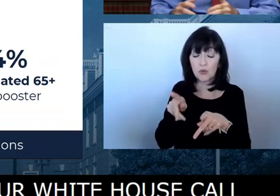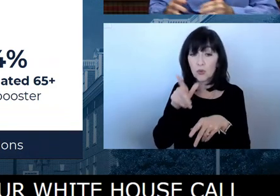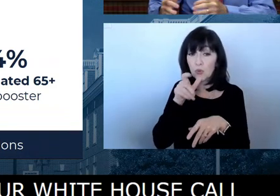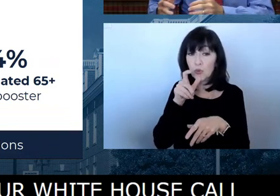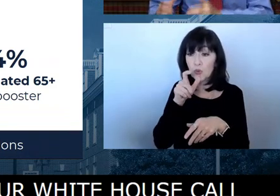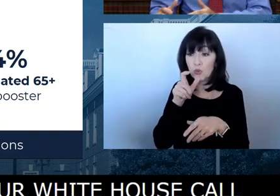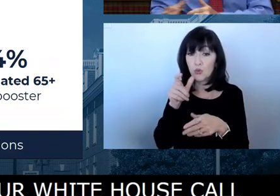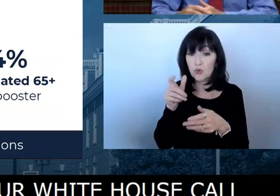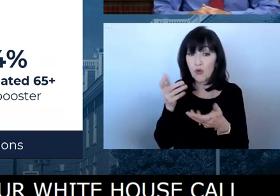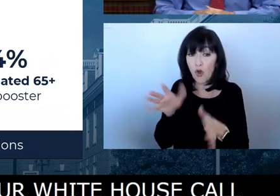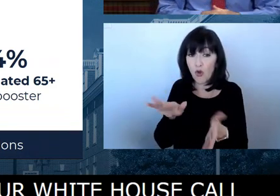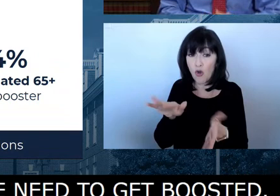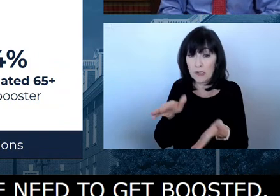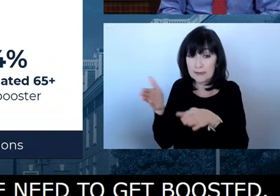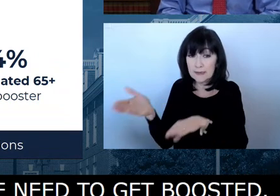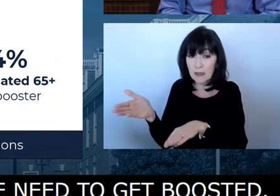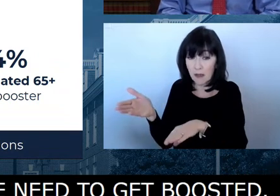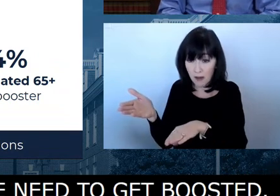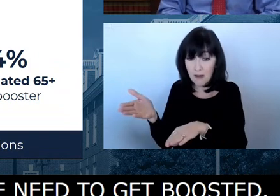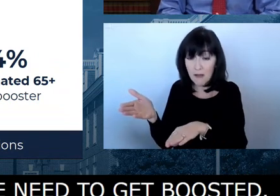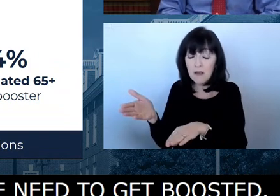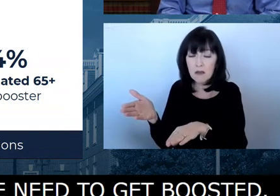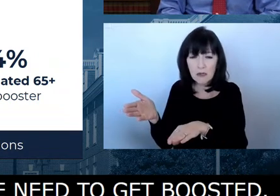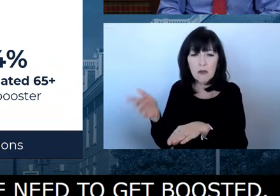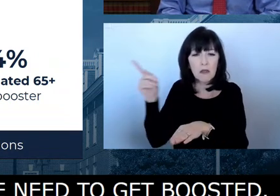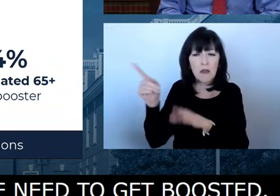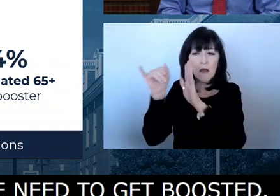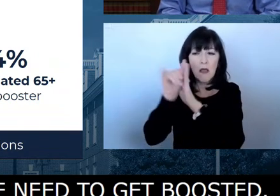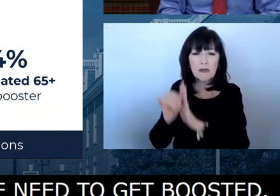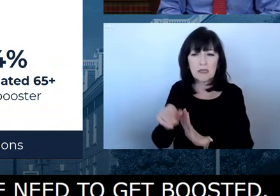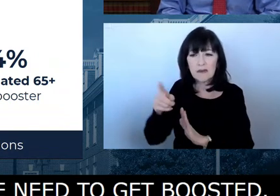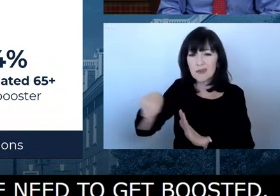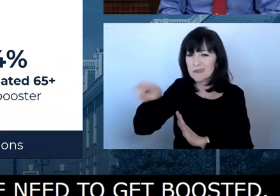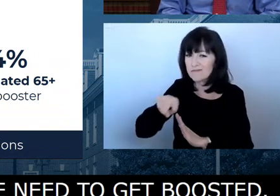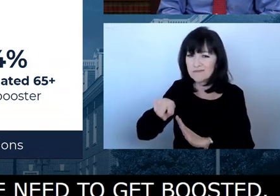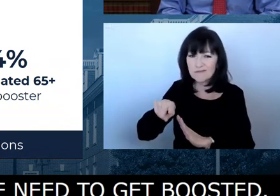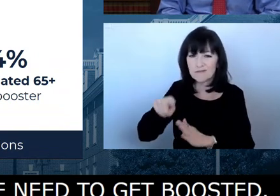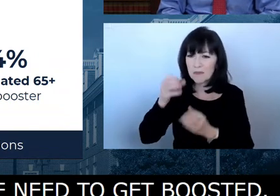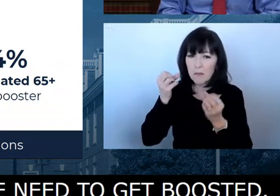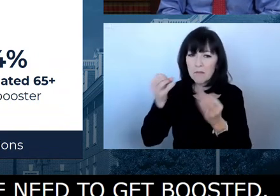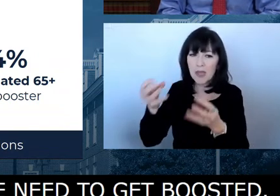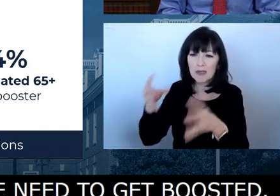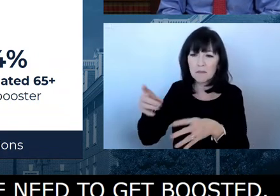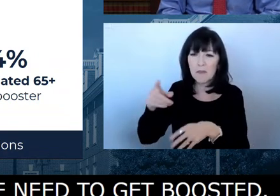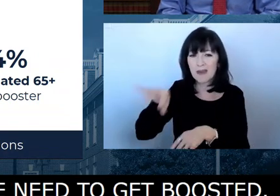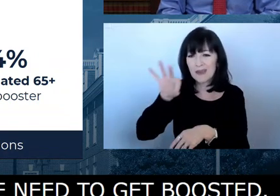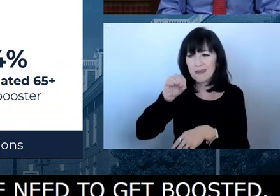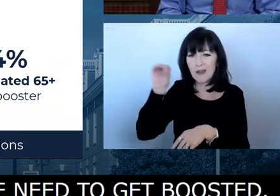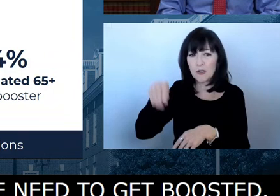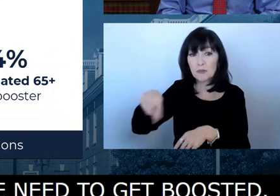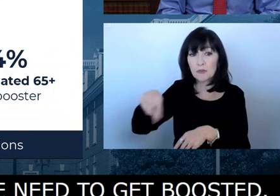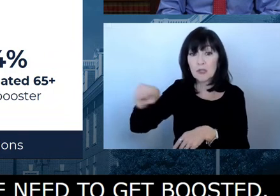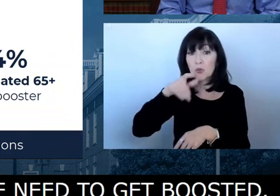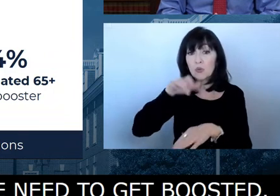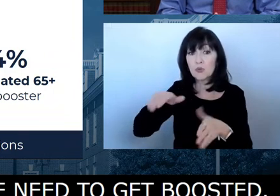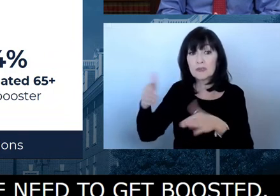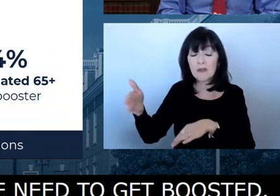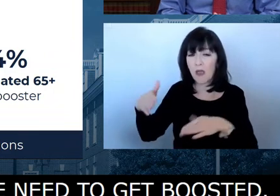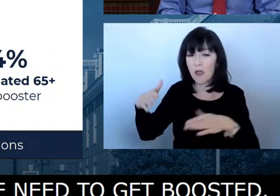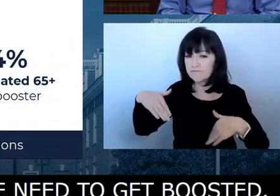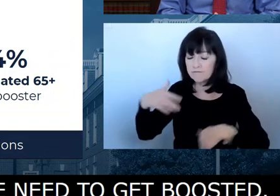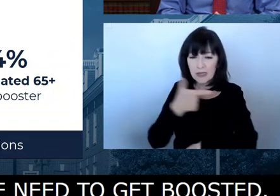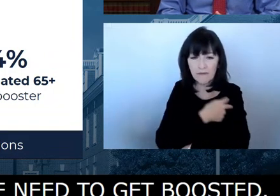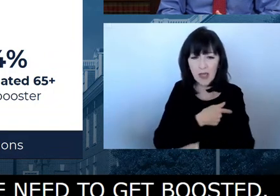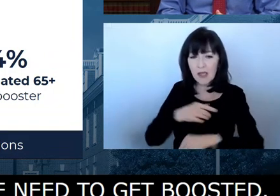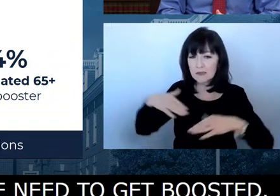vaccinated or boosted. And so that's a really important thing, particularly those who are vulnerable populations. You can see we're not even